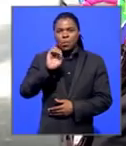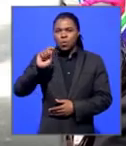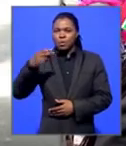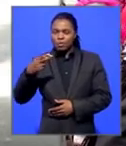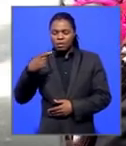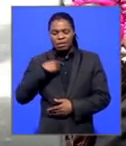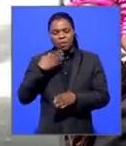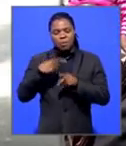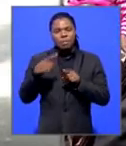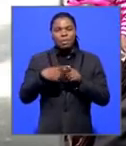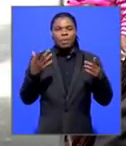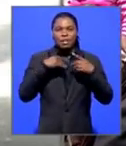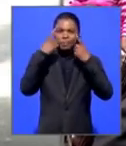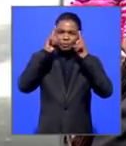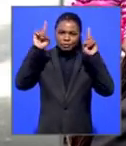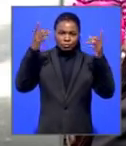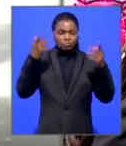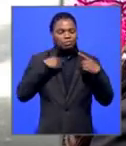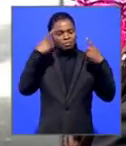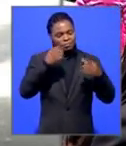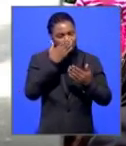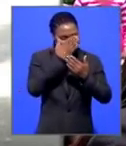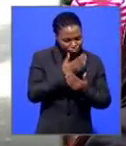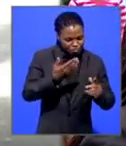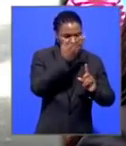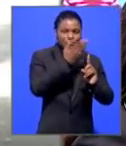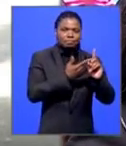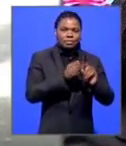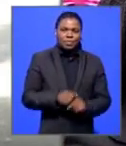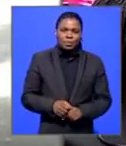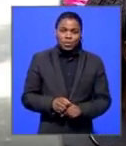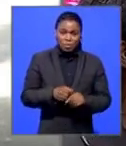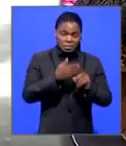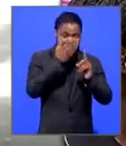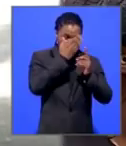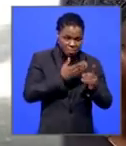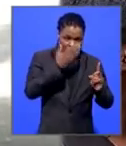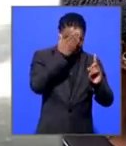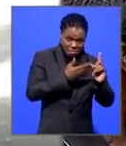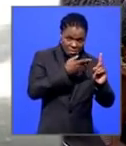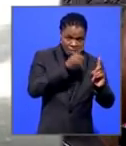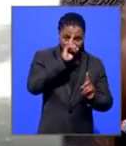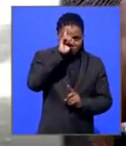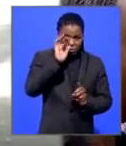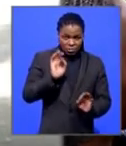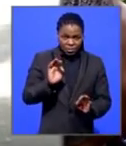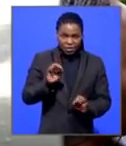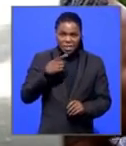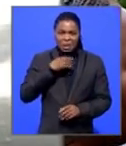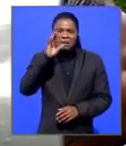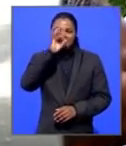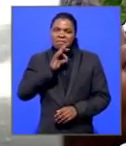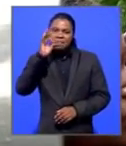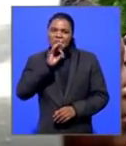and clearly we're here to pay tribute. You are here to pay tribute to Dutta Nelson Mandela. I saw you guys laying some